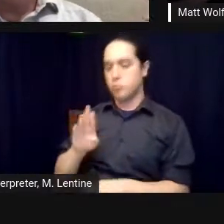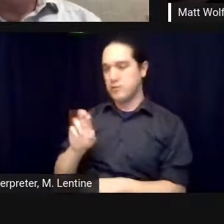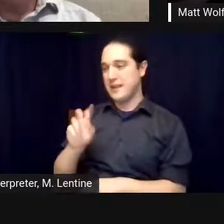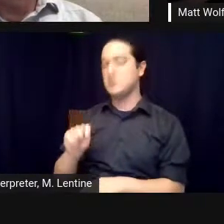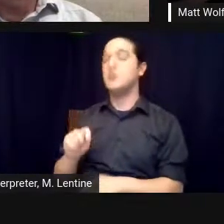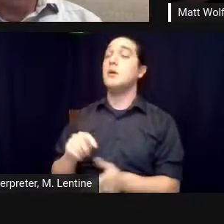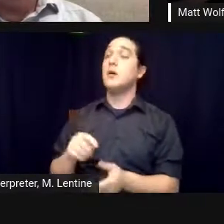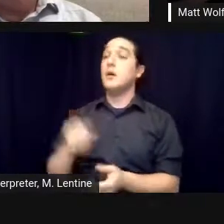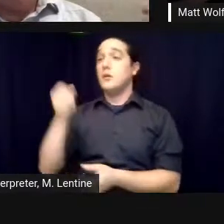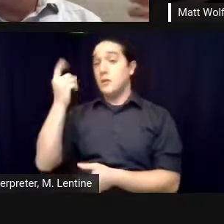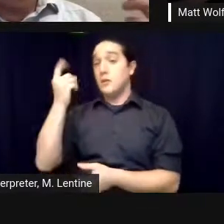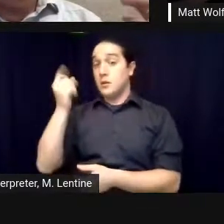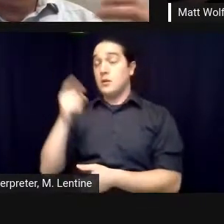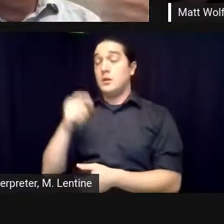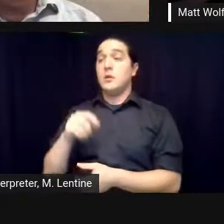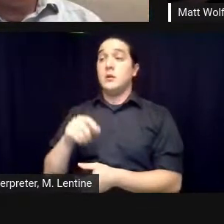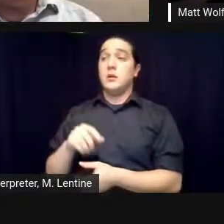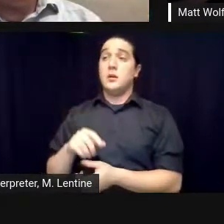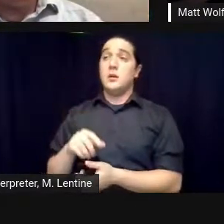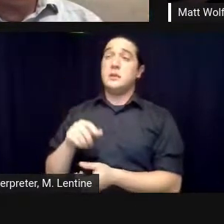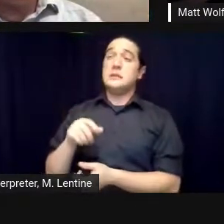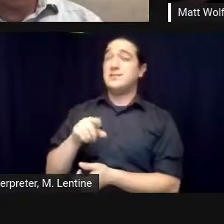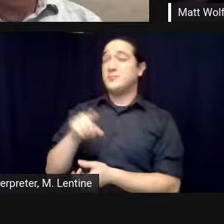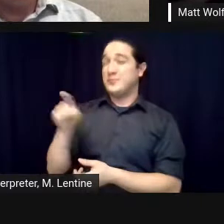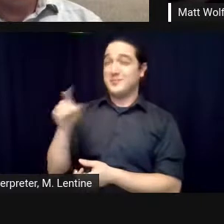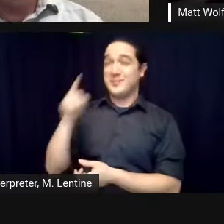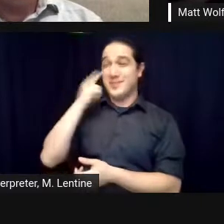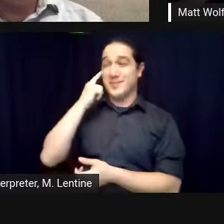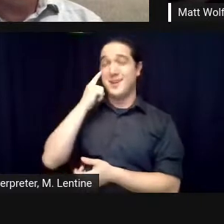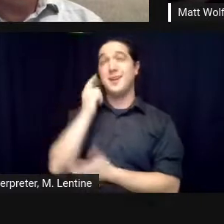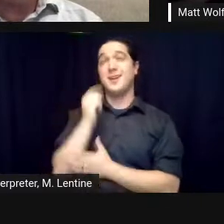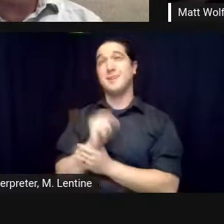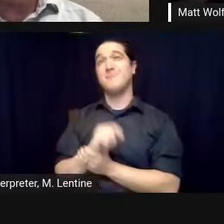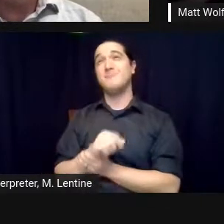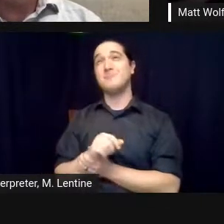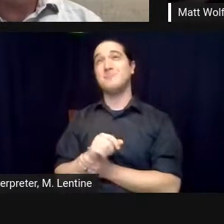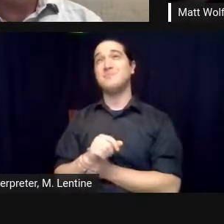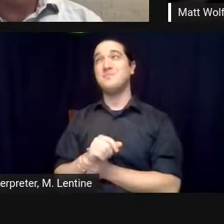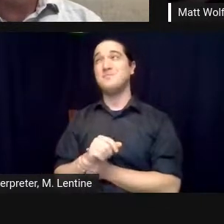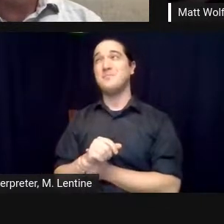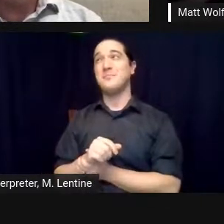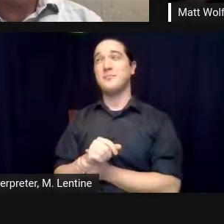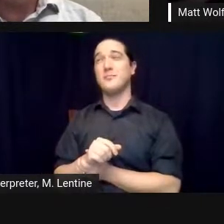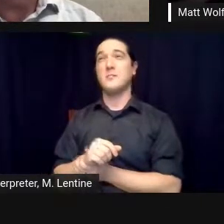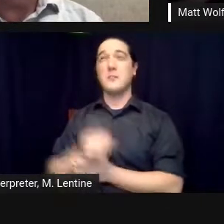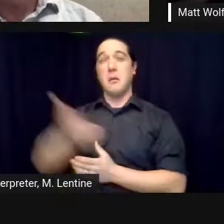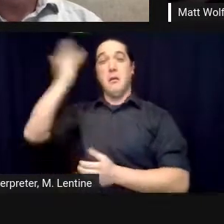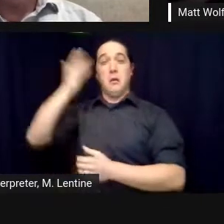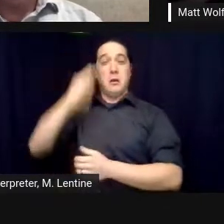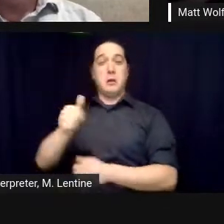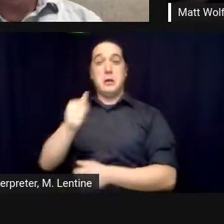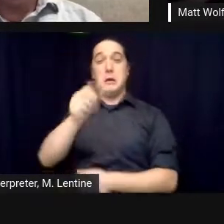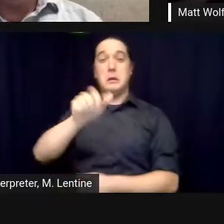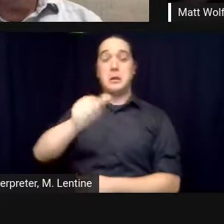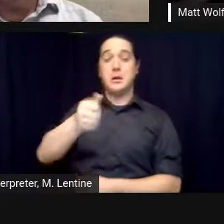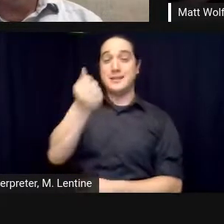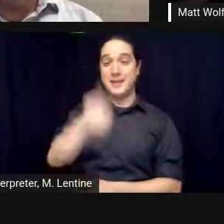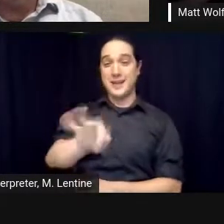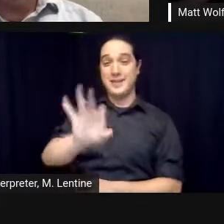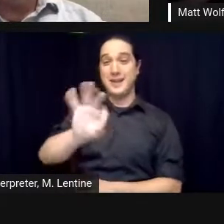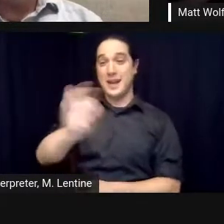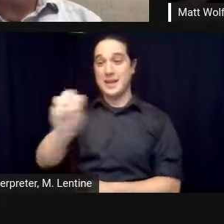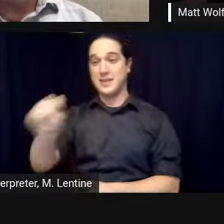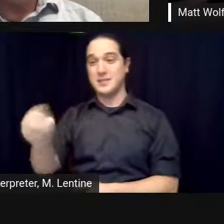uh drive by uh tabloidification of news that happened in the early 90s with uh lorena